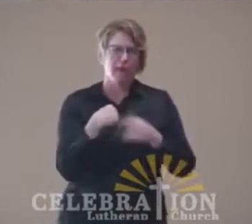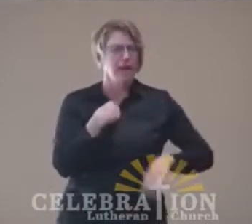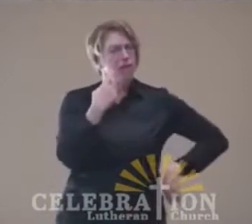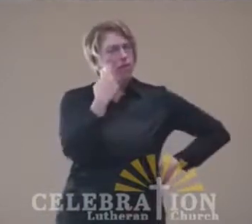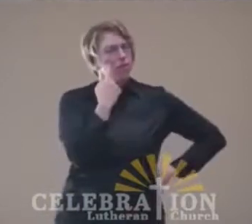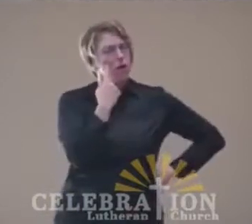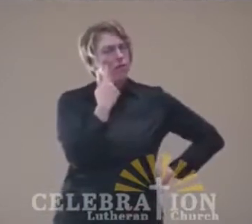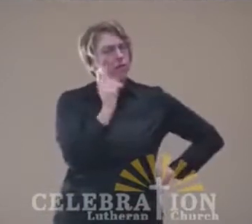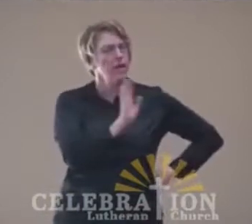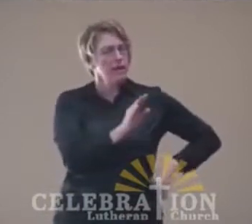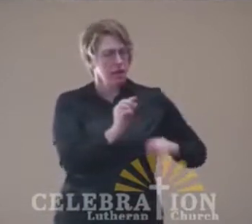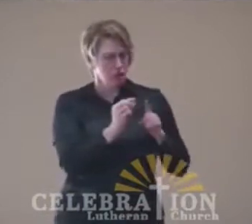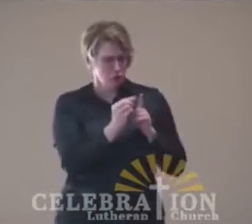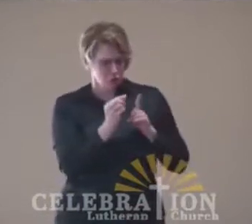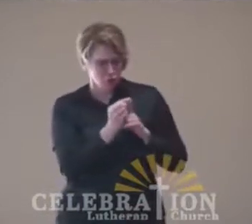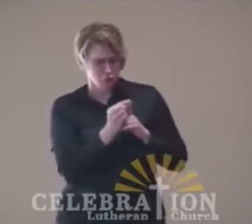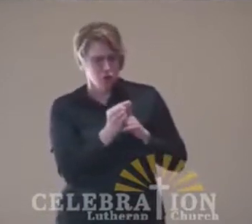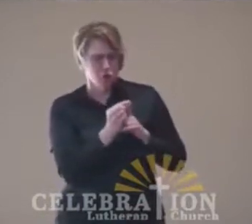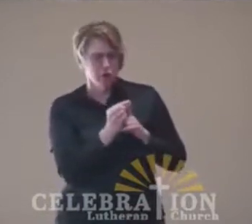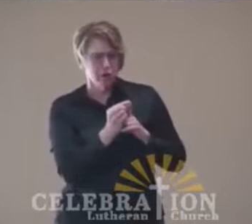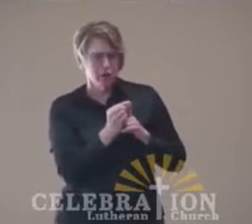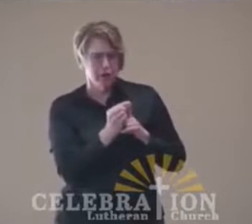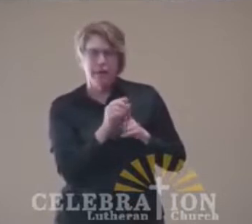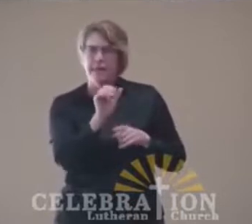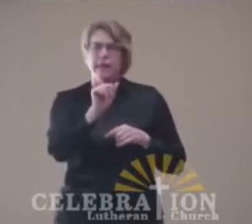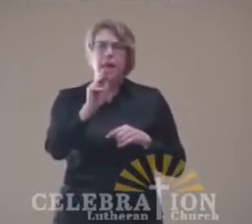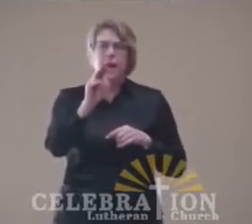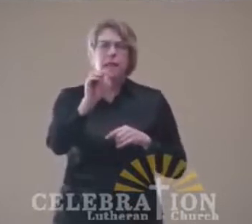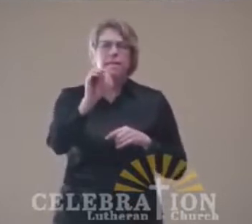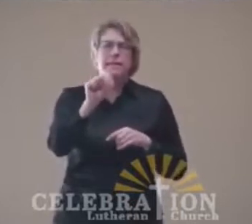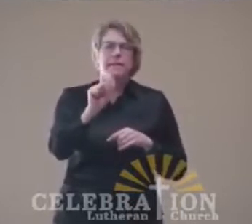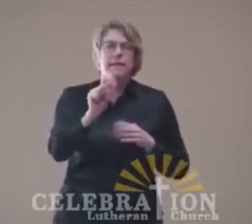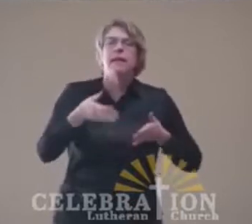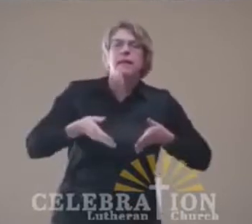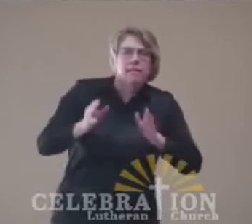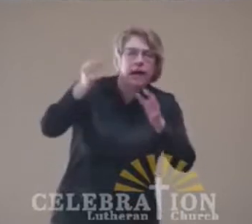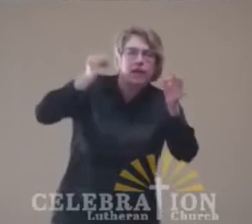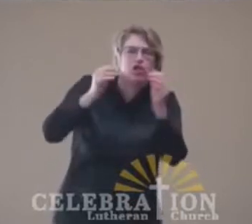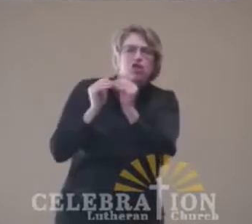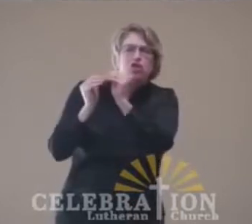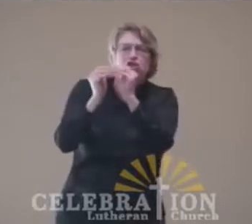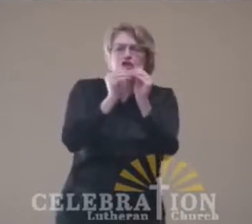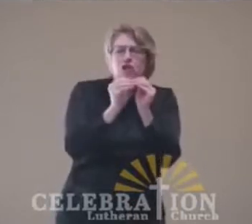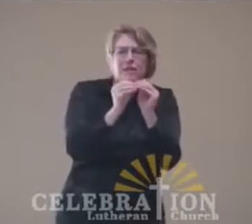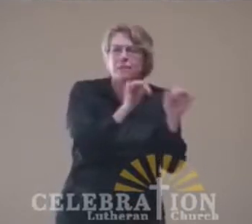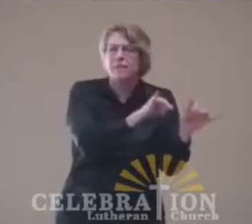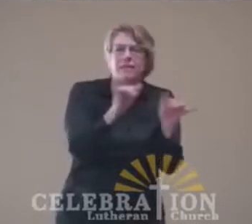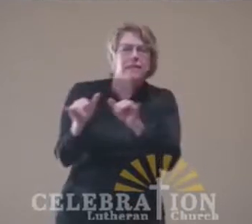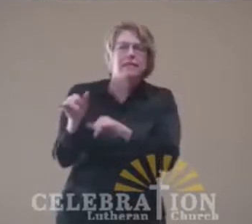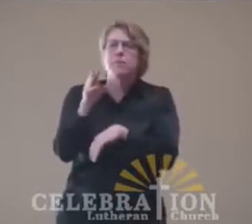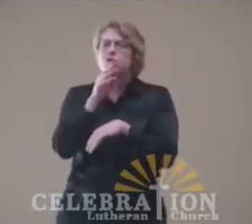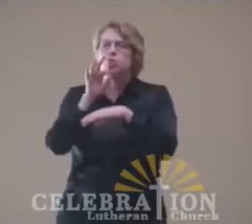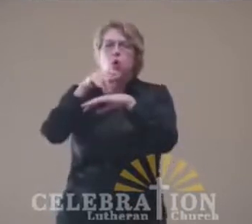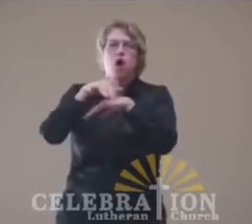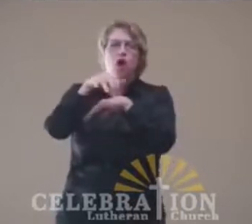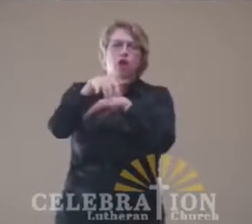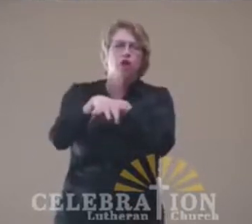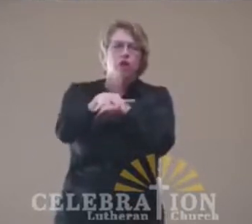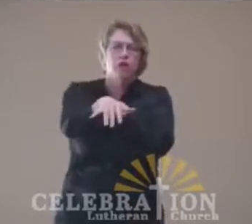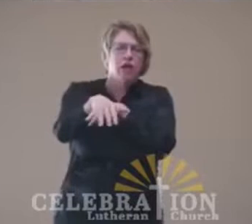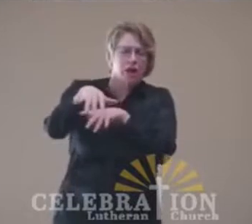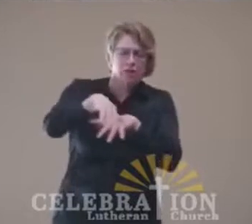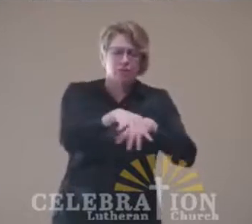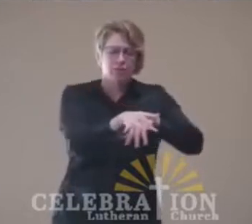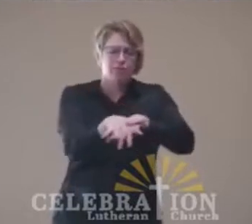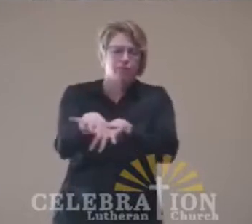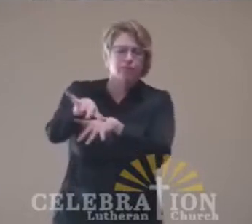prophet Amos, let justice roll down like waters, and righteousness like an ever-flowing stream.